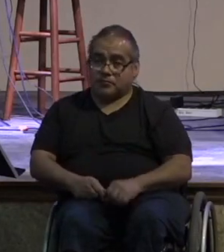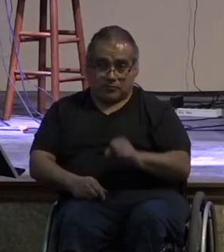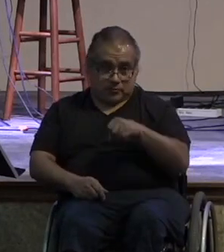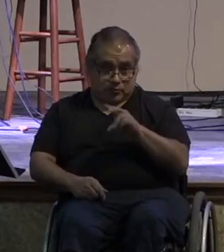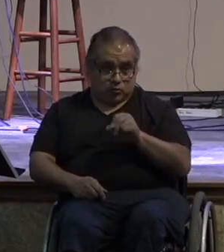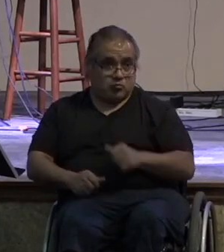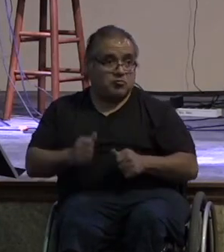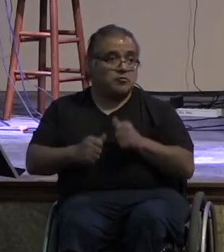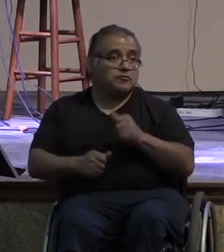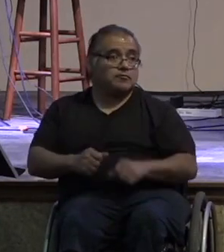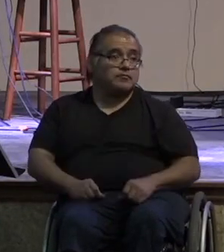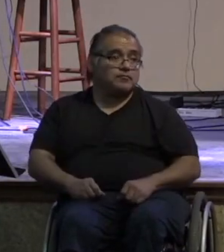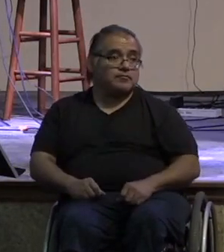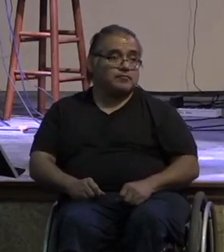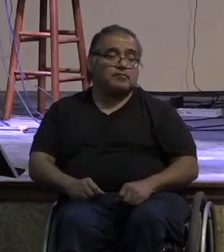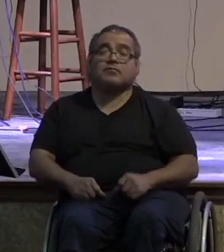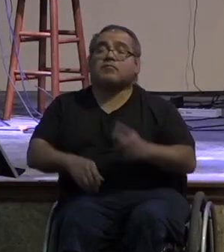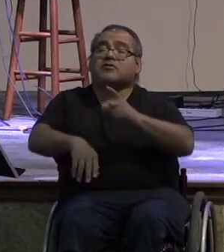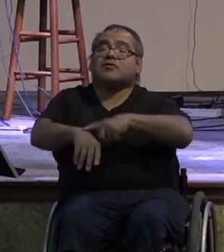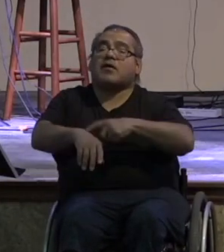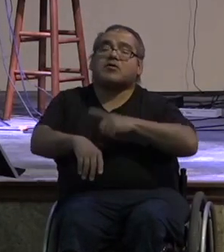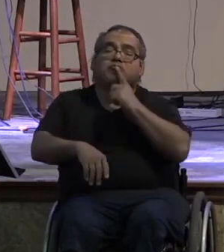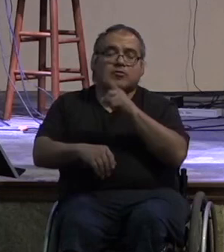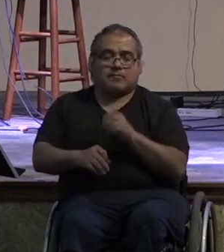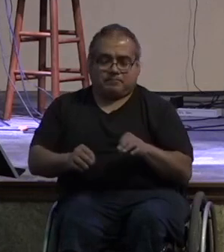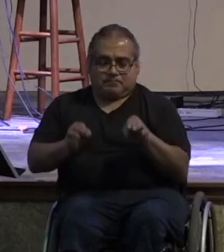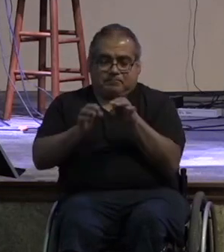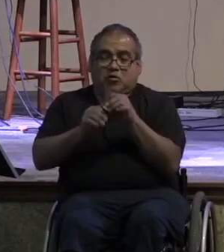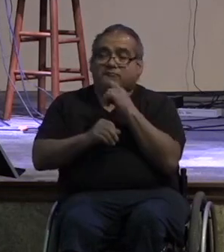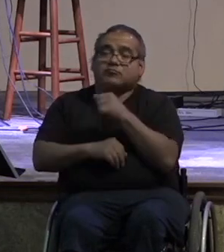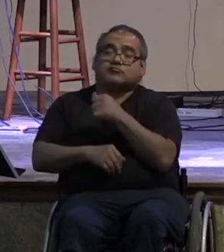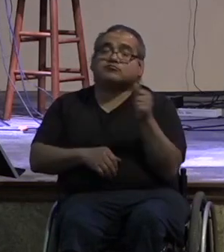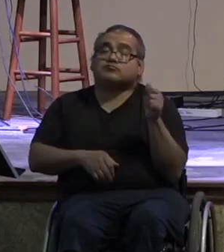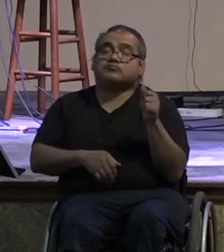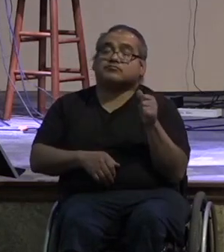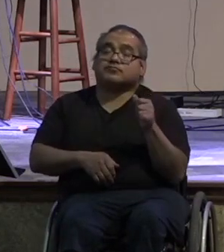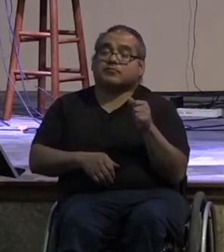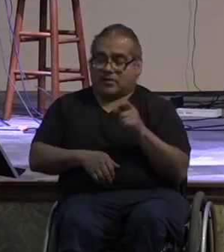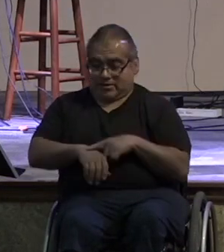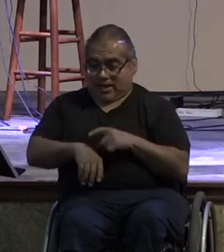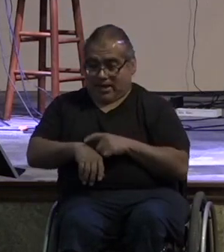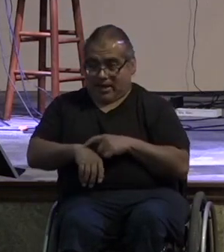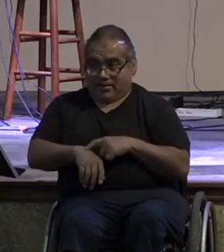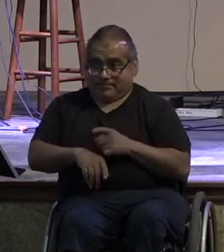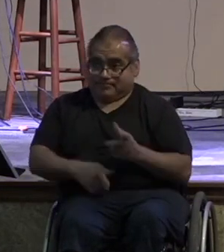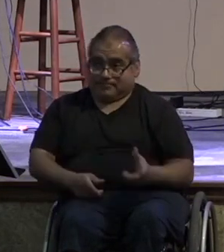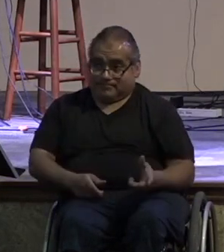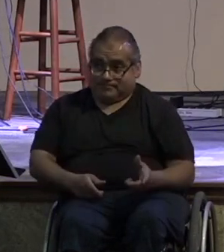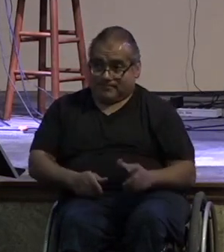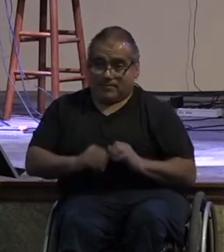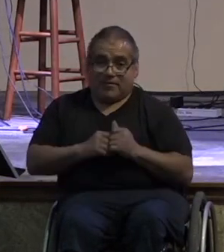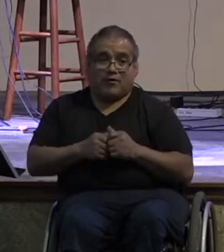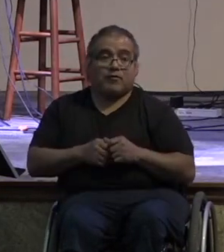that's something you'll have to ask yourself and how much time is appropriate and what it looks like for your life right god gives us principles not rules